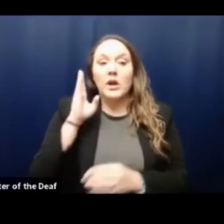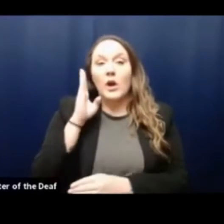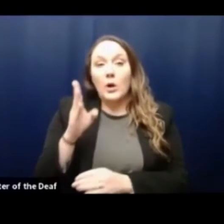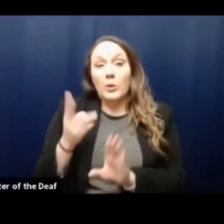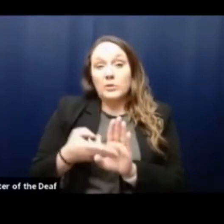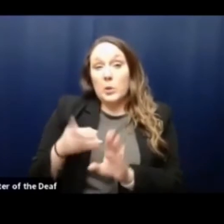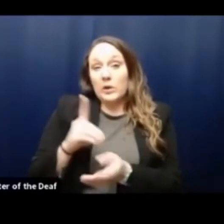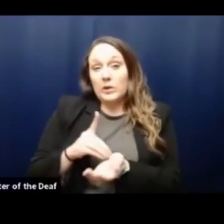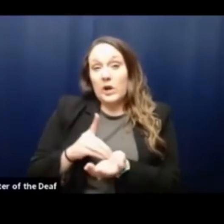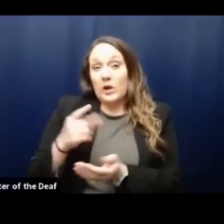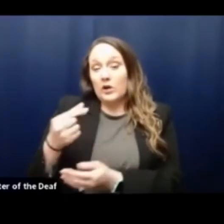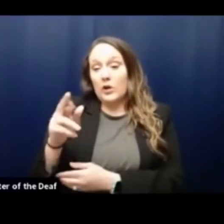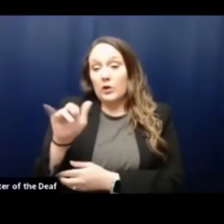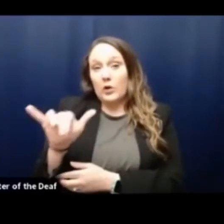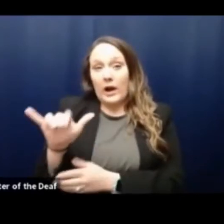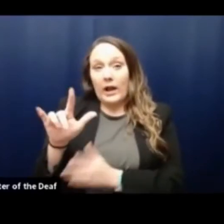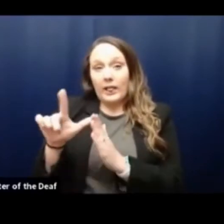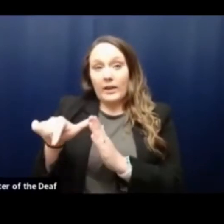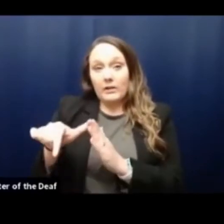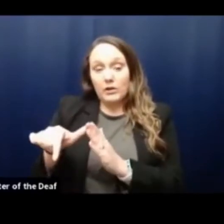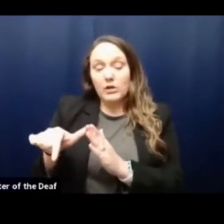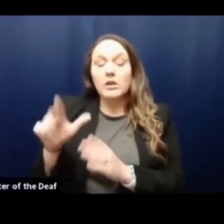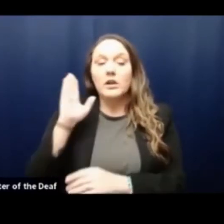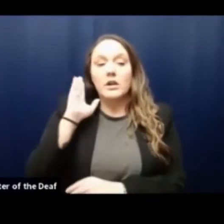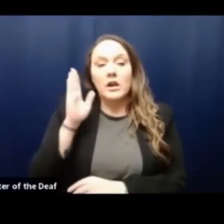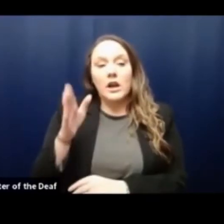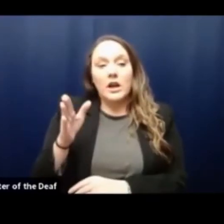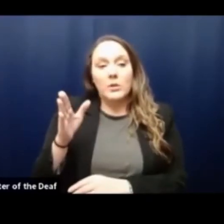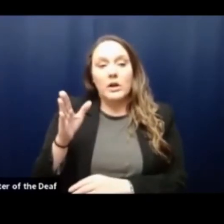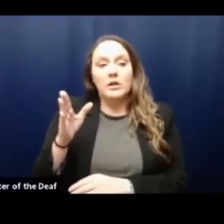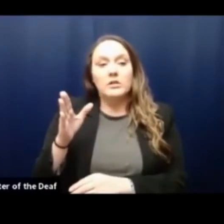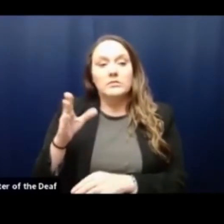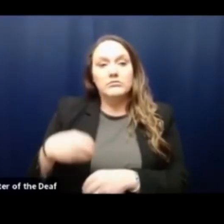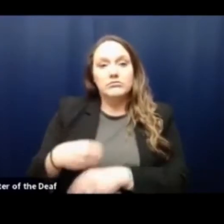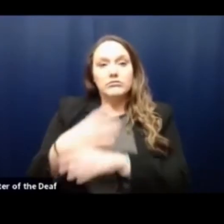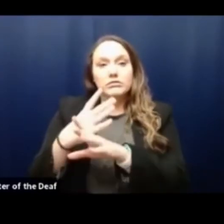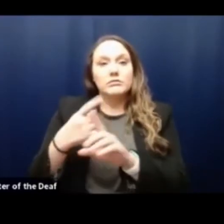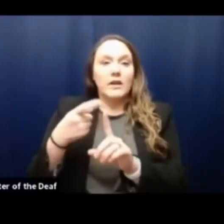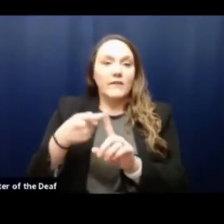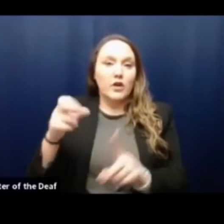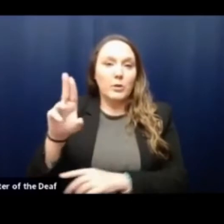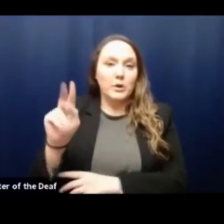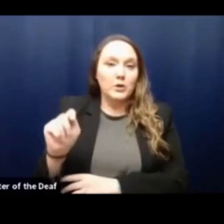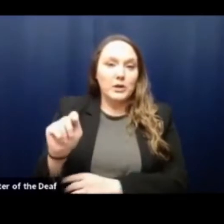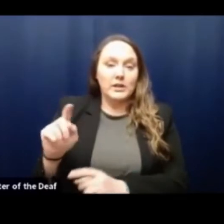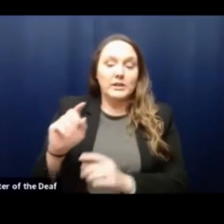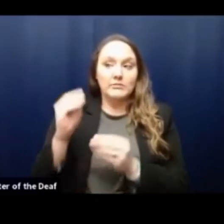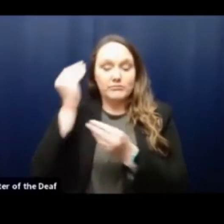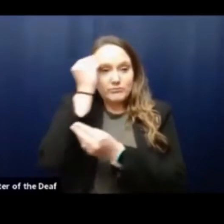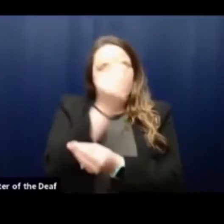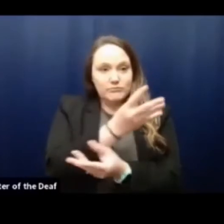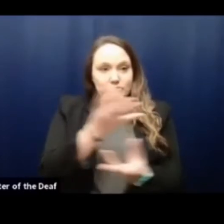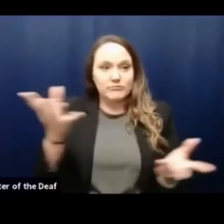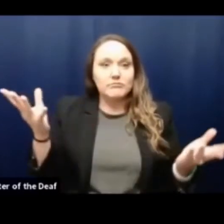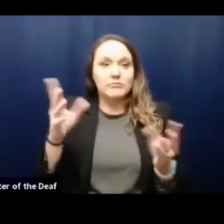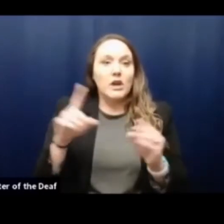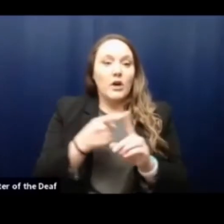in our briefing. He'll be on remotely from UT to give us a perspective from the hospitals.